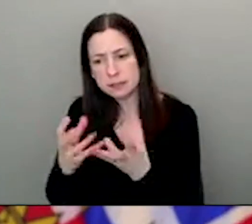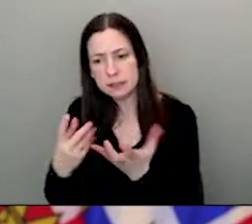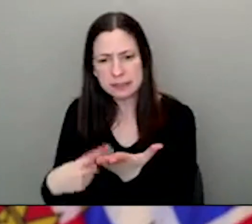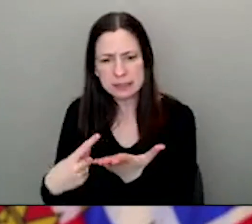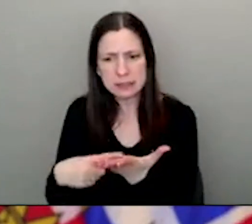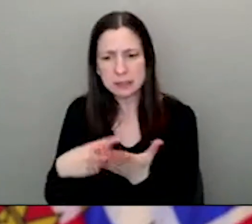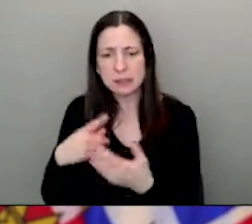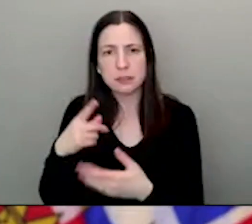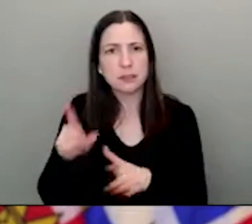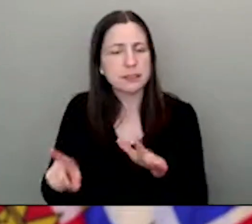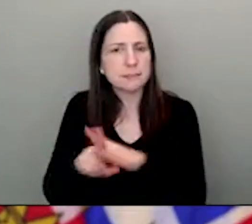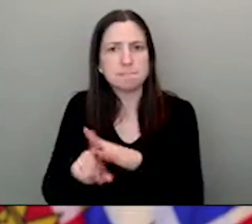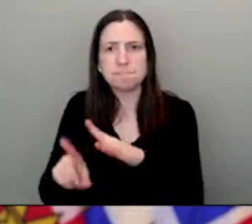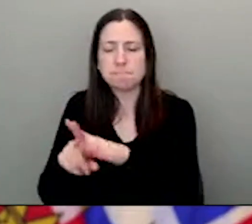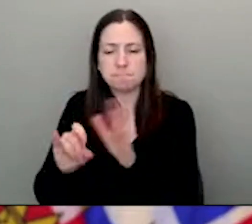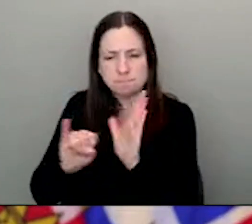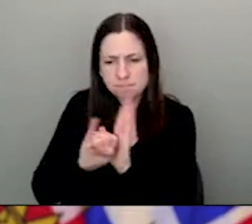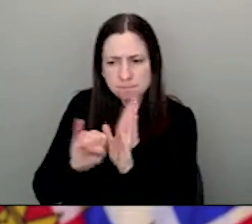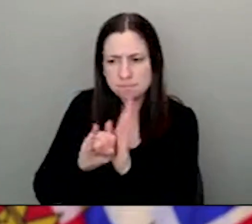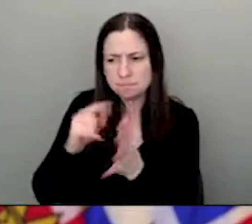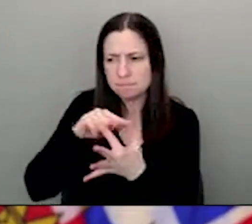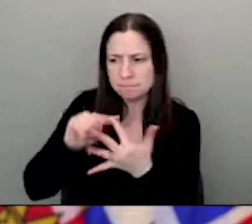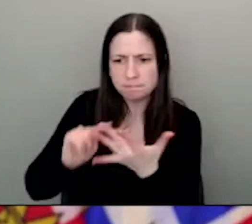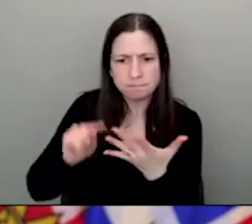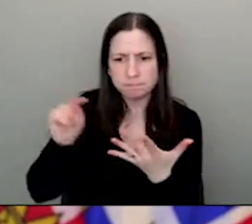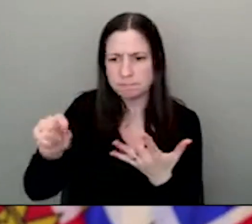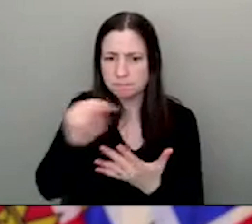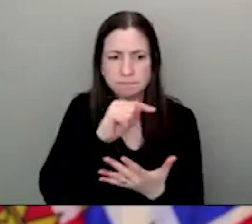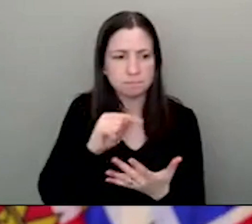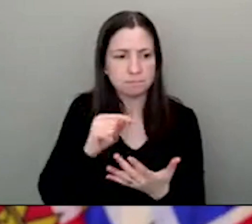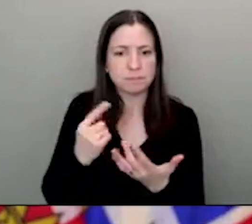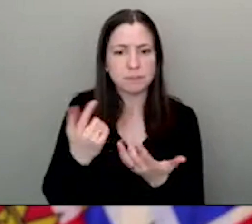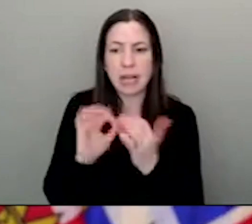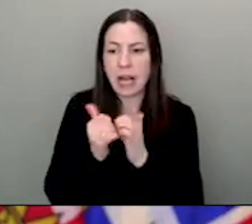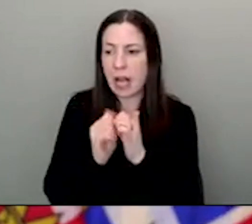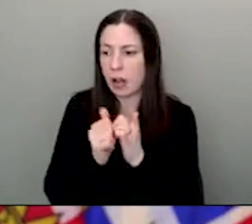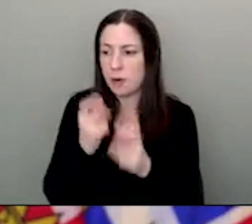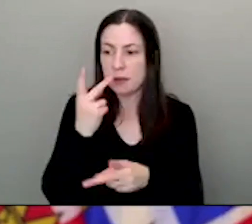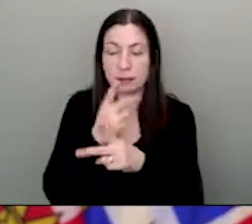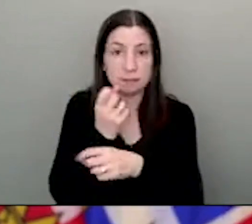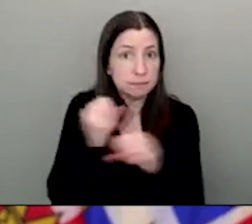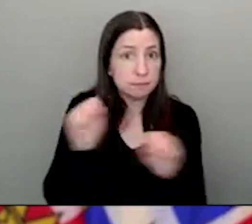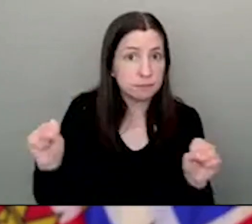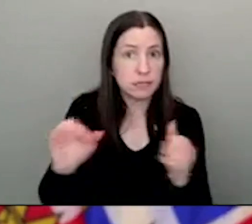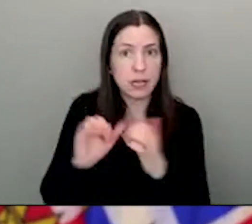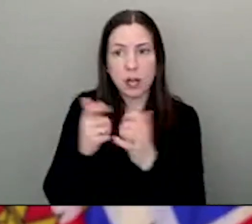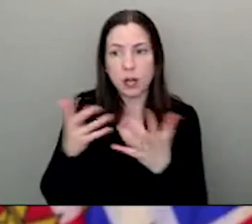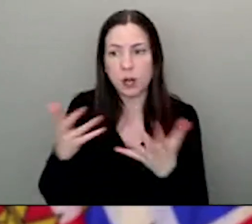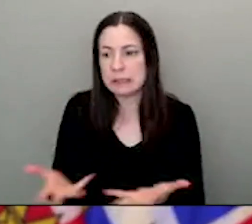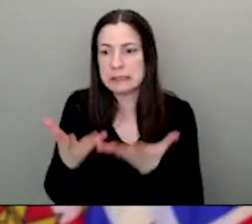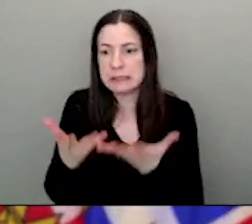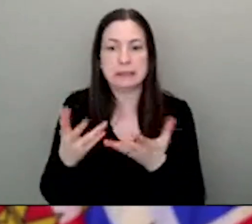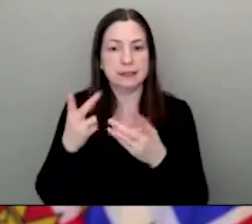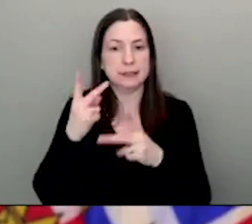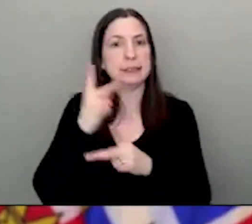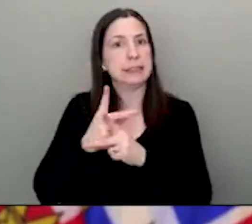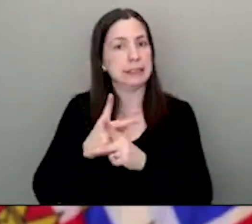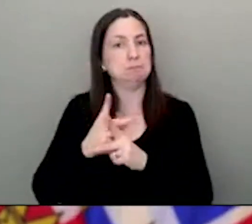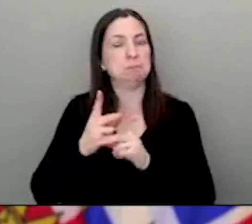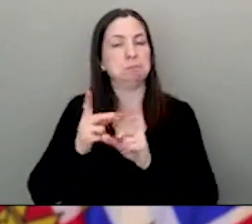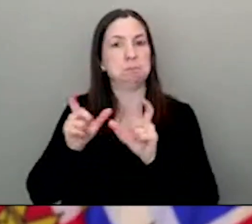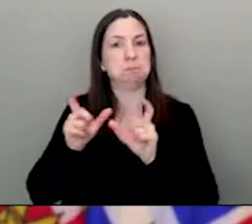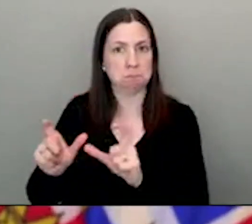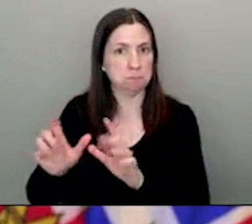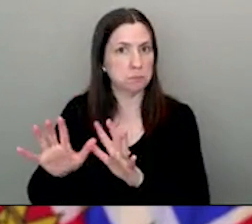are the issues in the schools. How can we enhance, protect, do the things that we need in that district to address